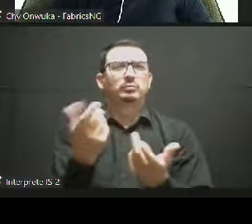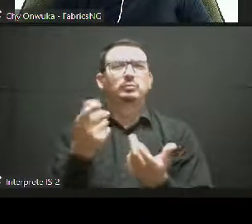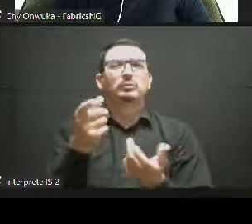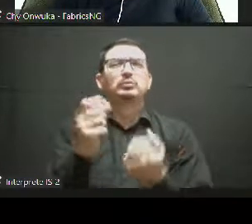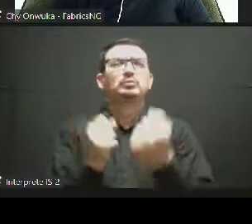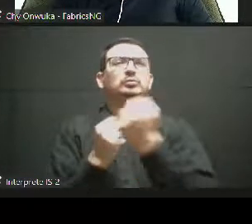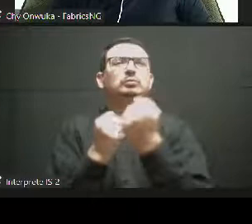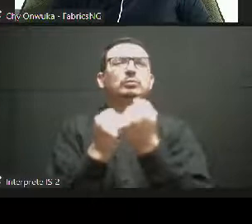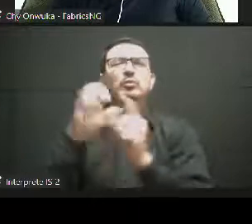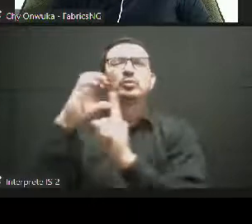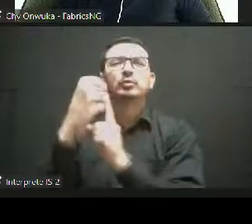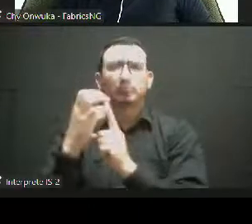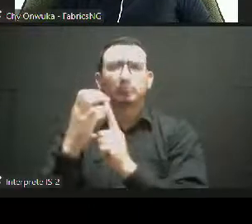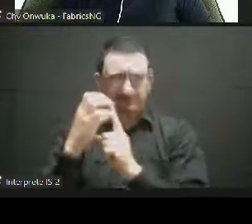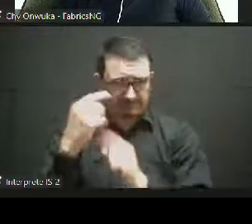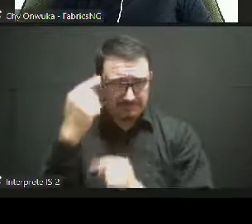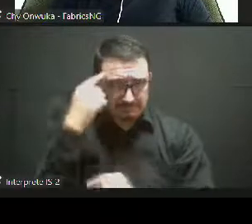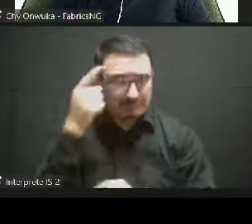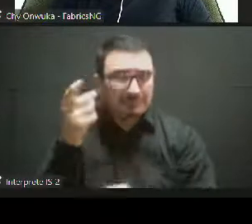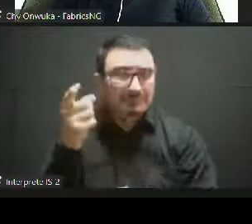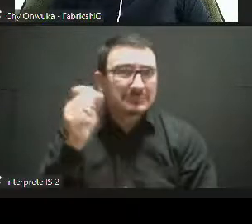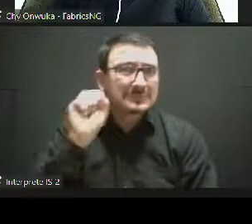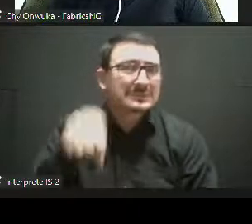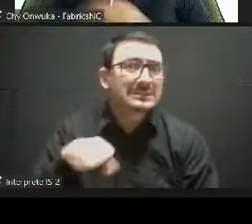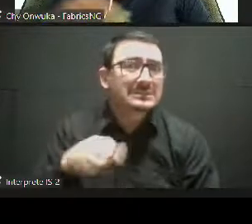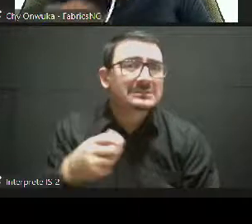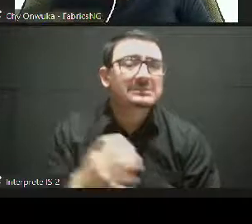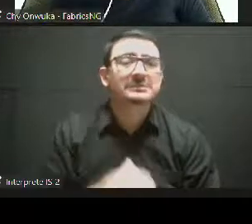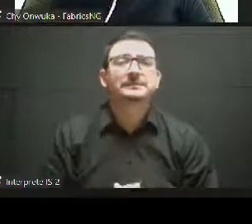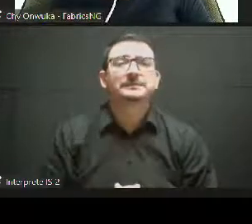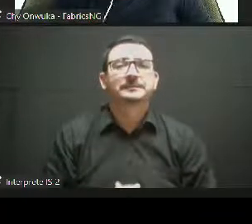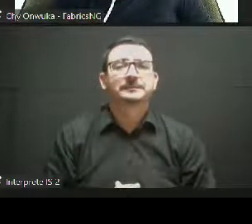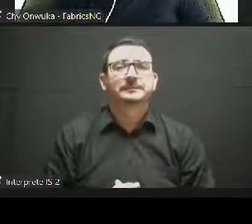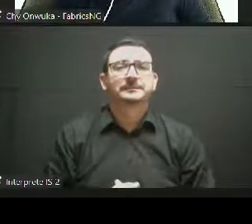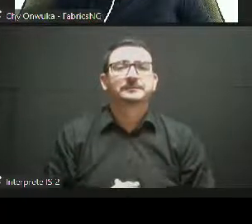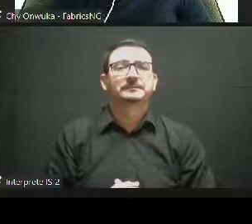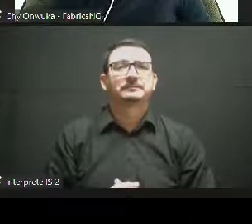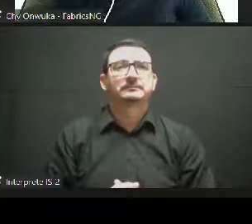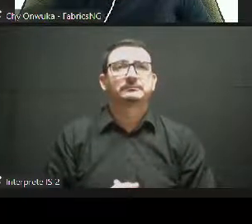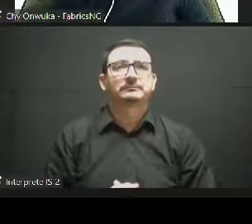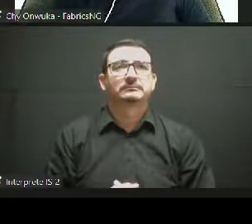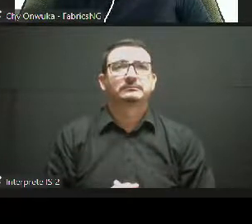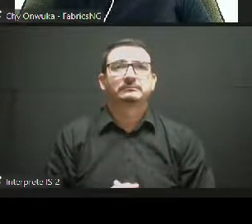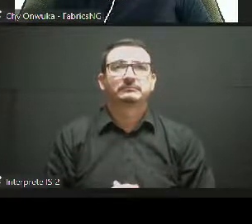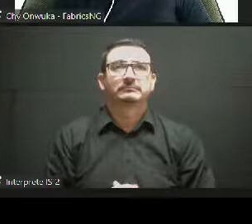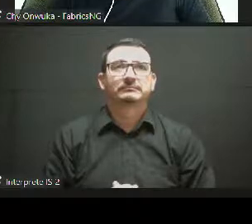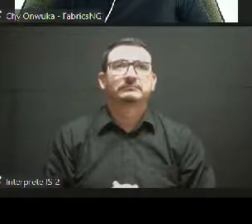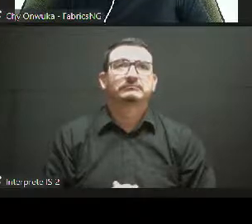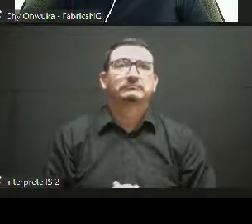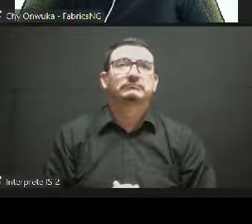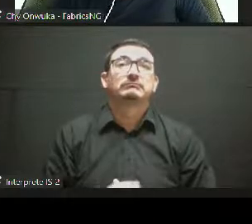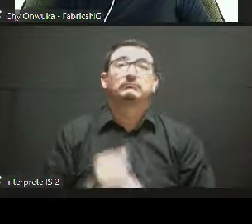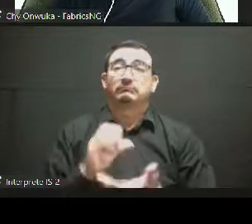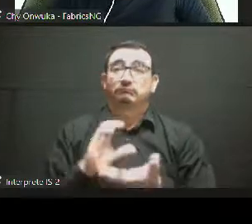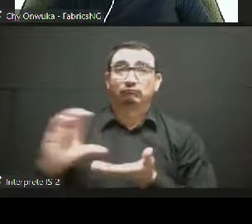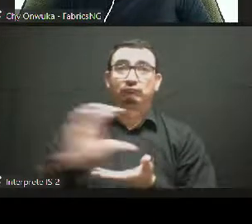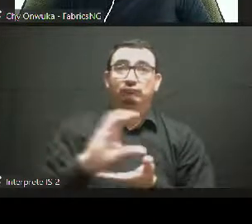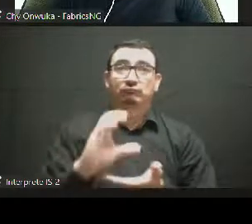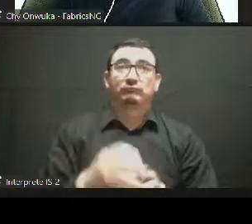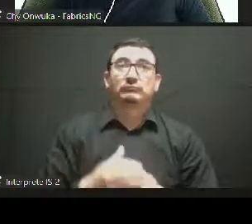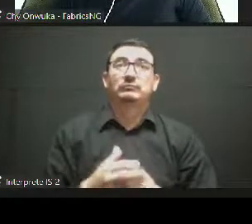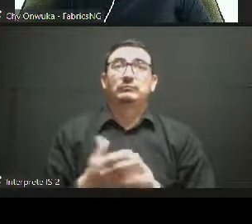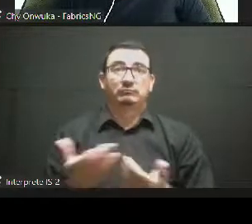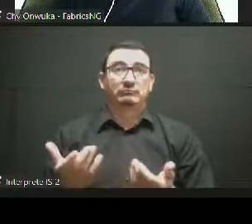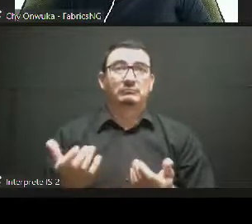know, where to simply put your investments and, you know, and what are you looking for in